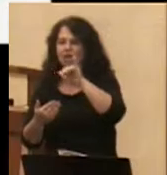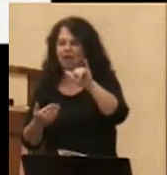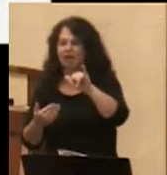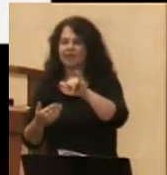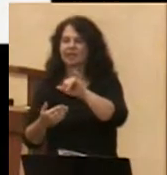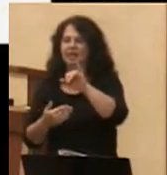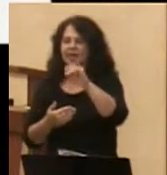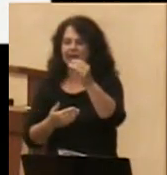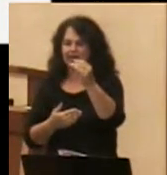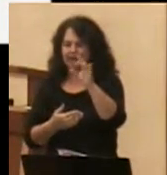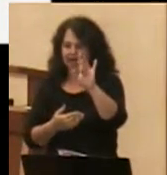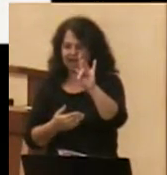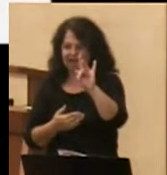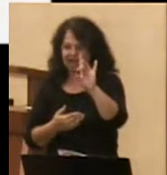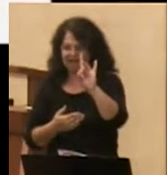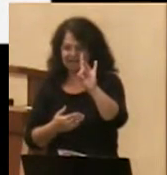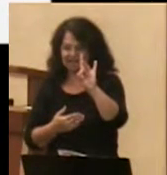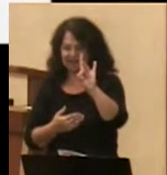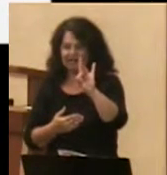1530,